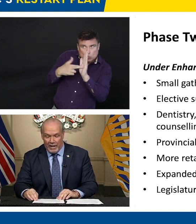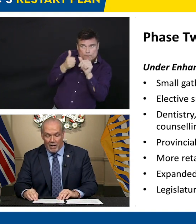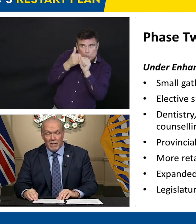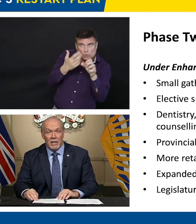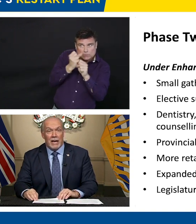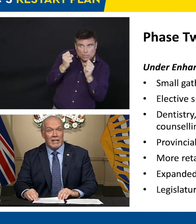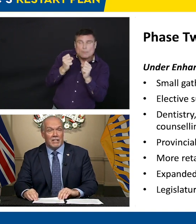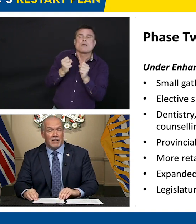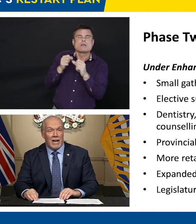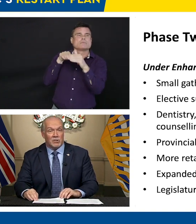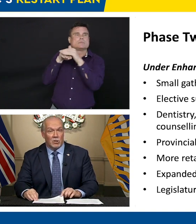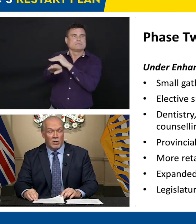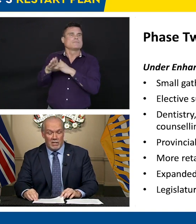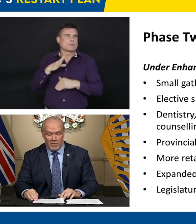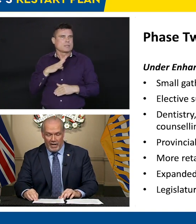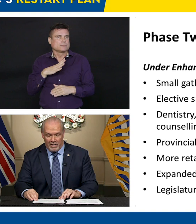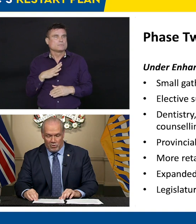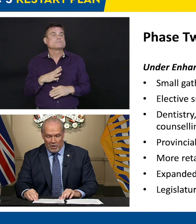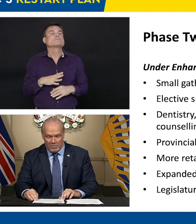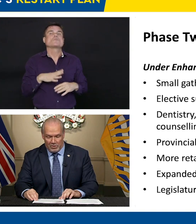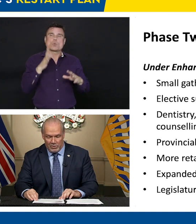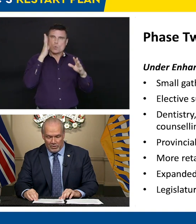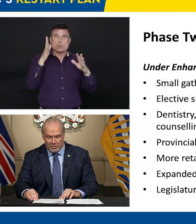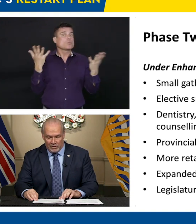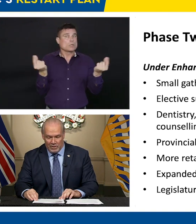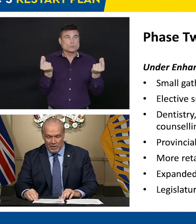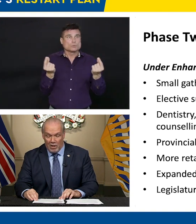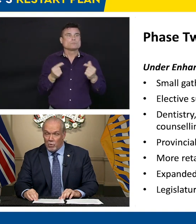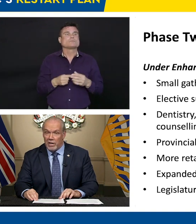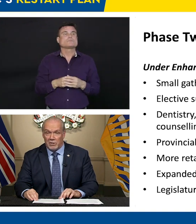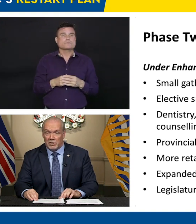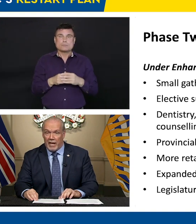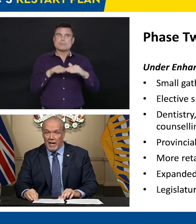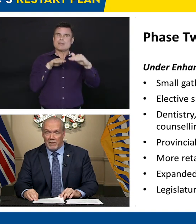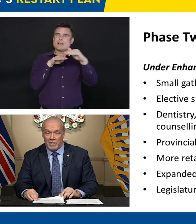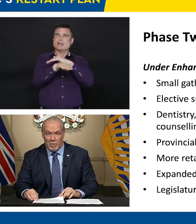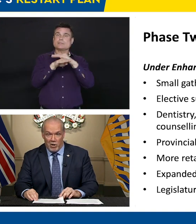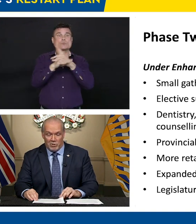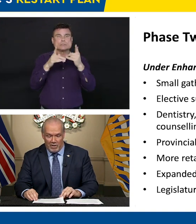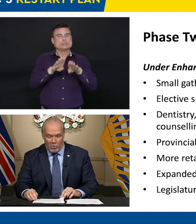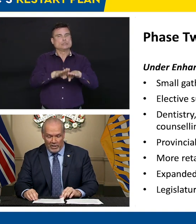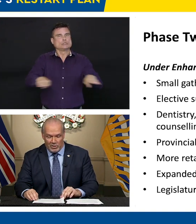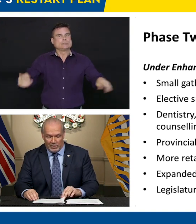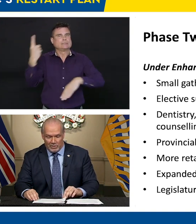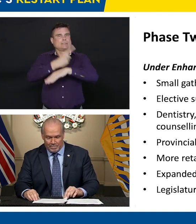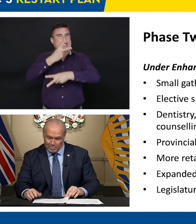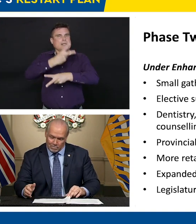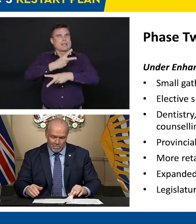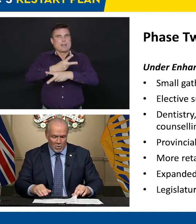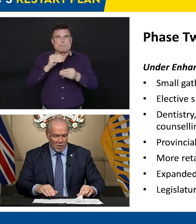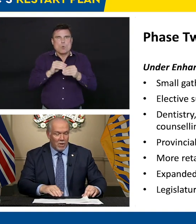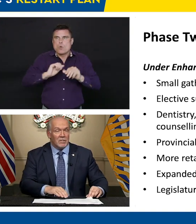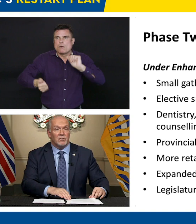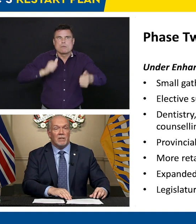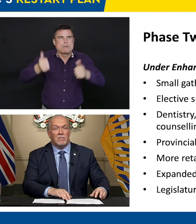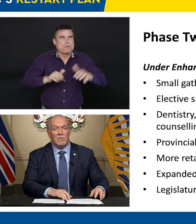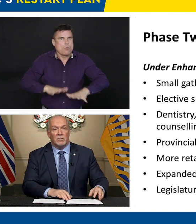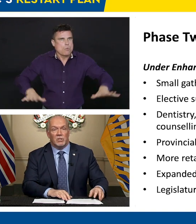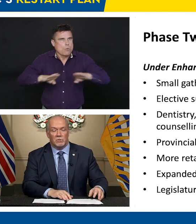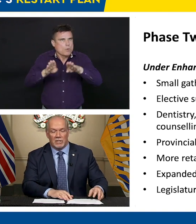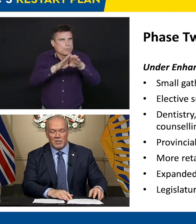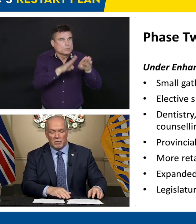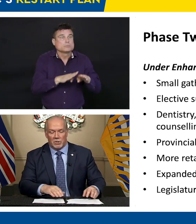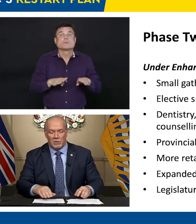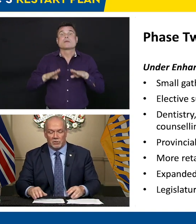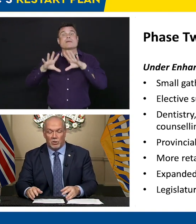to child care and in-class learning for K-12 students. We understand that parents have questions about the safety